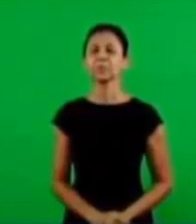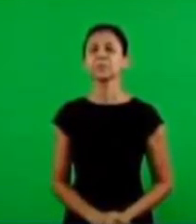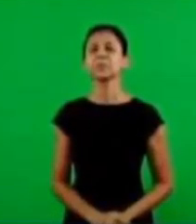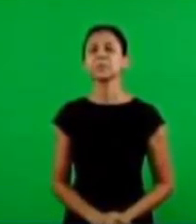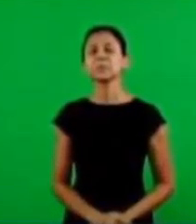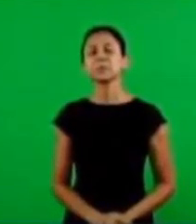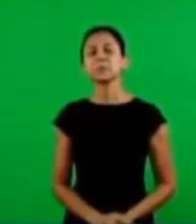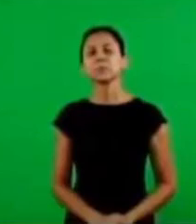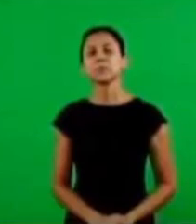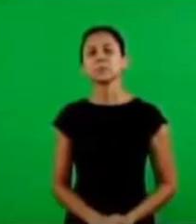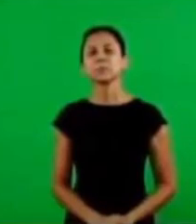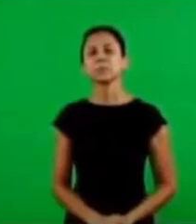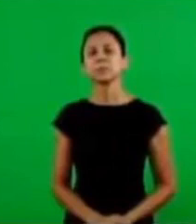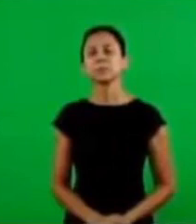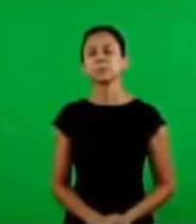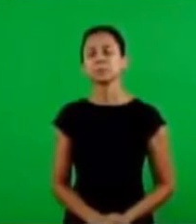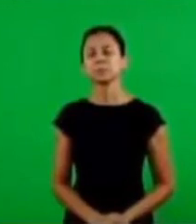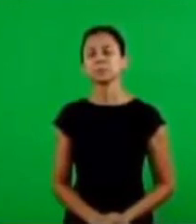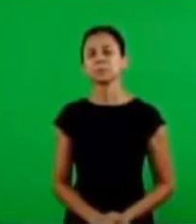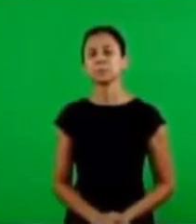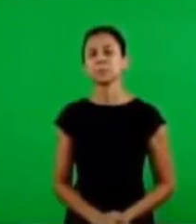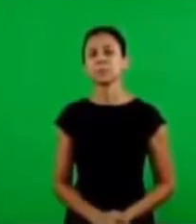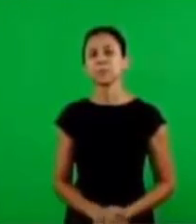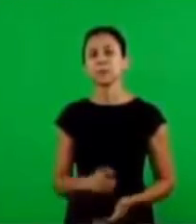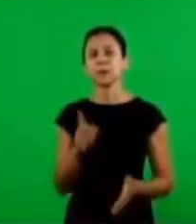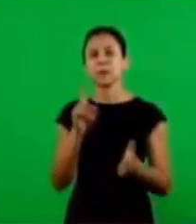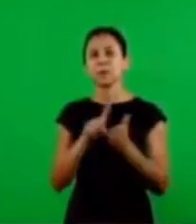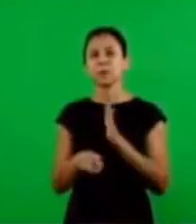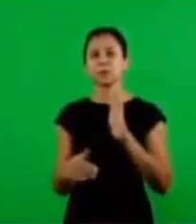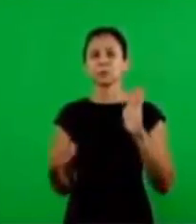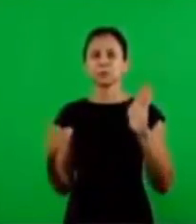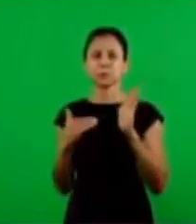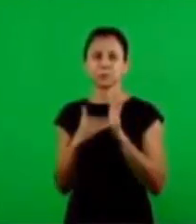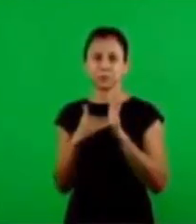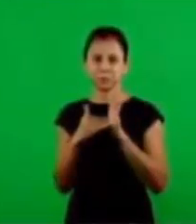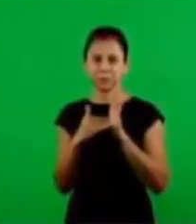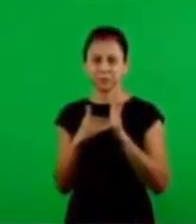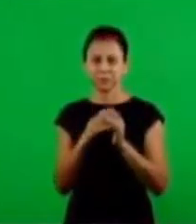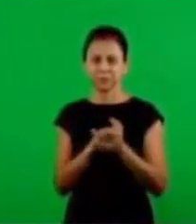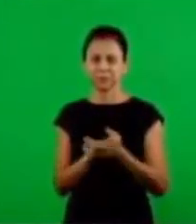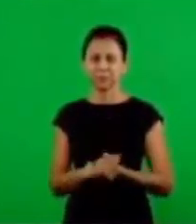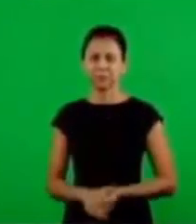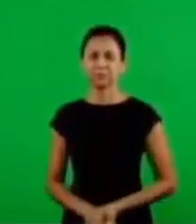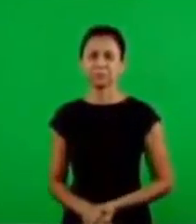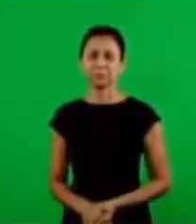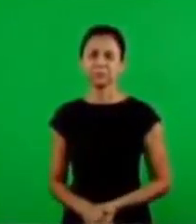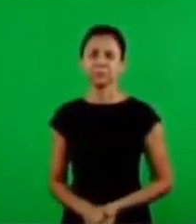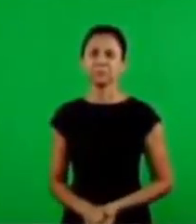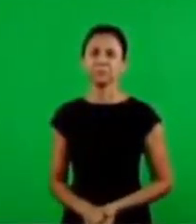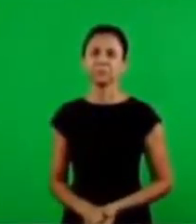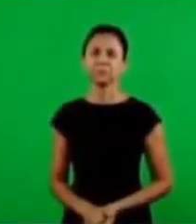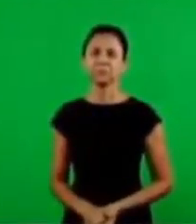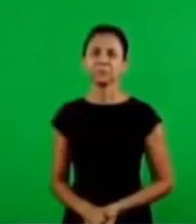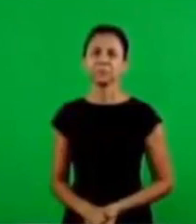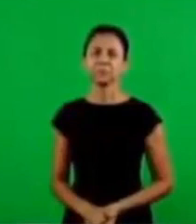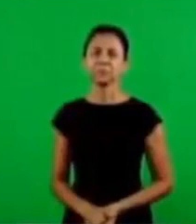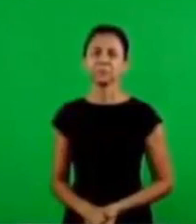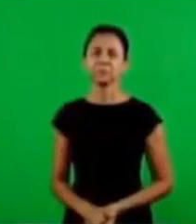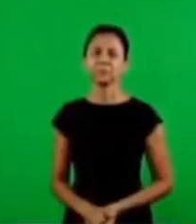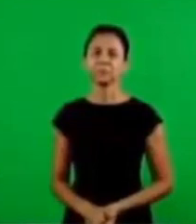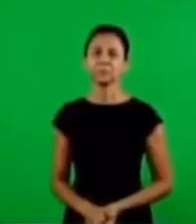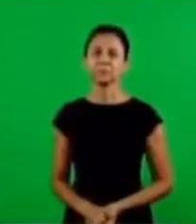so let us go let us go for the next question which is going to be our last question